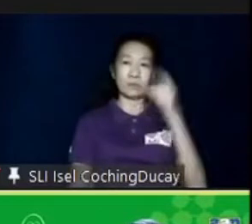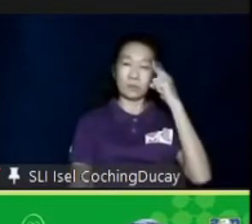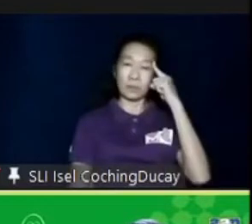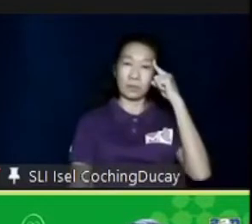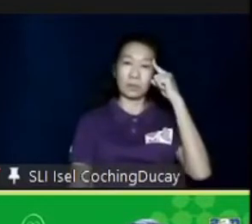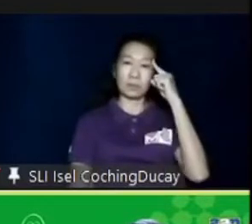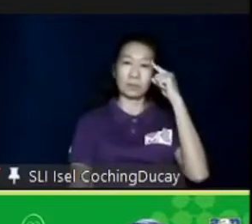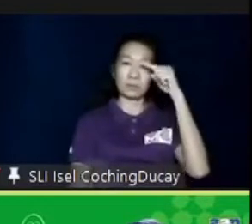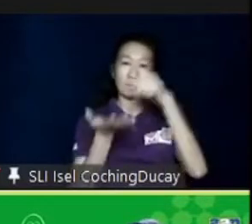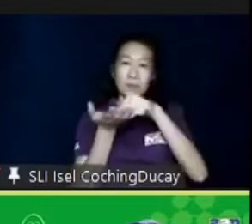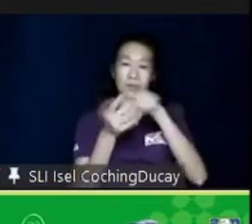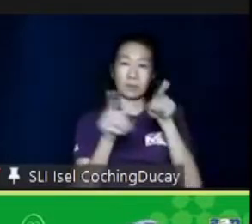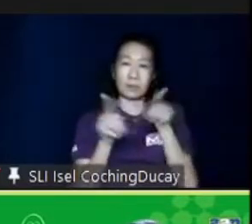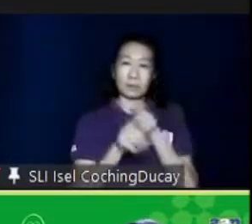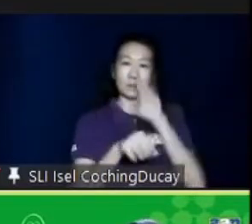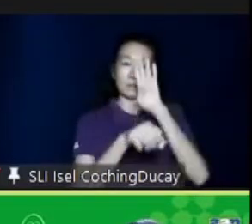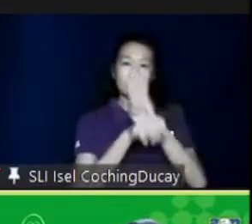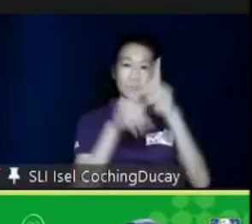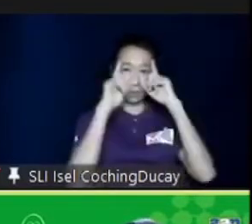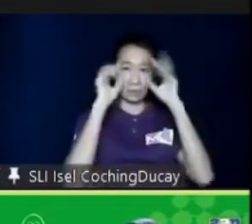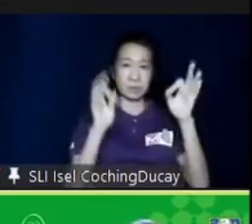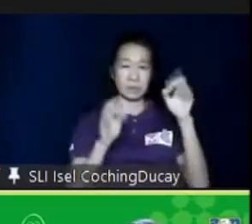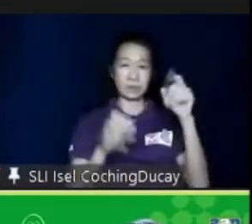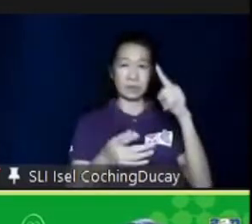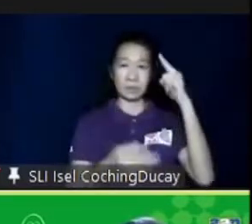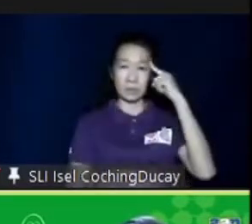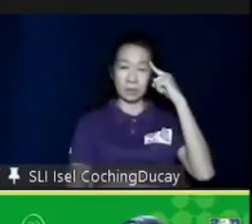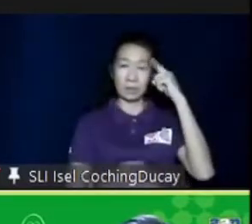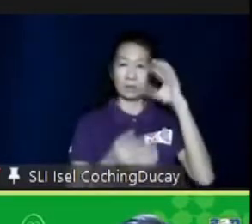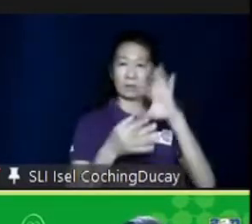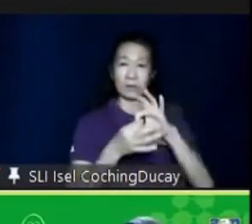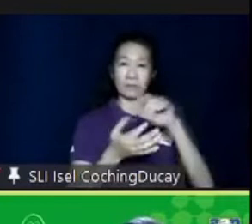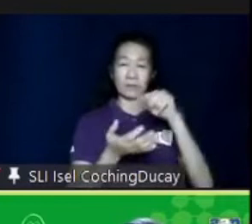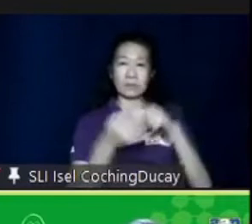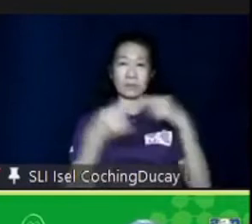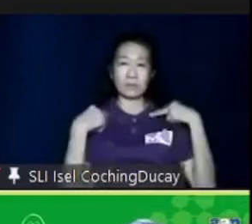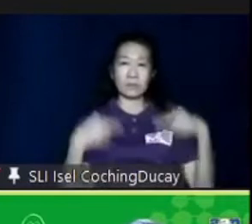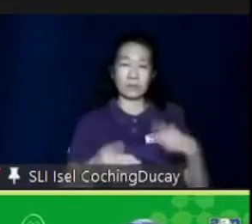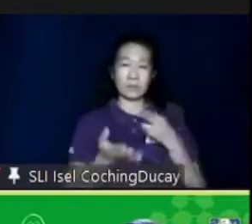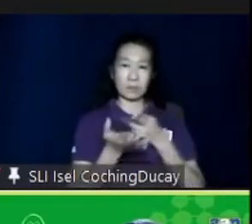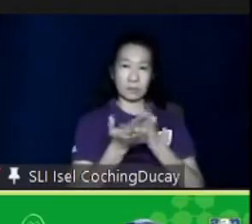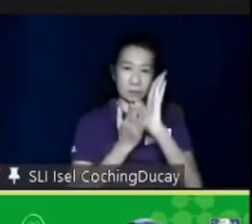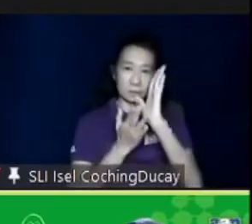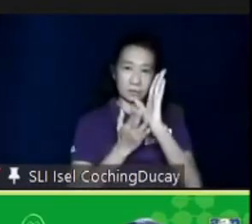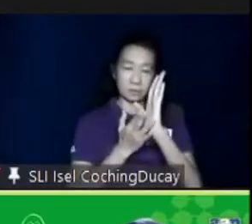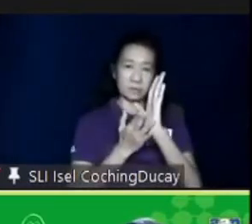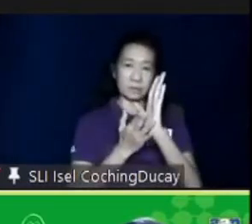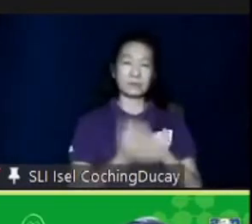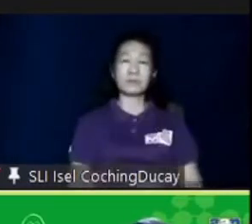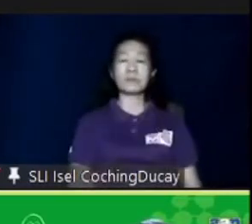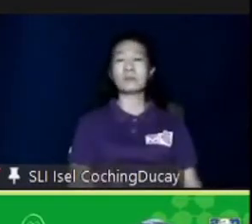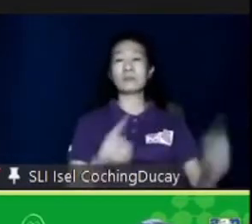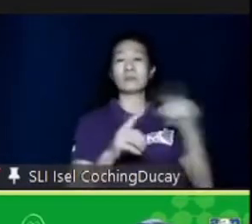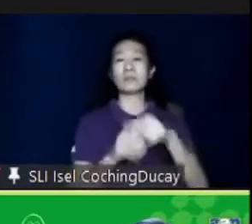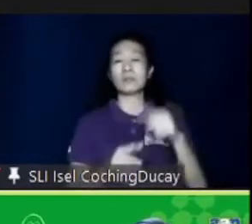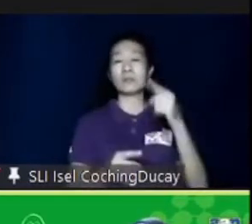as a business decision. Think of this as a human rights issue. When you